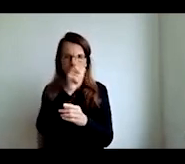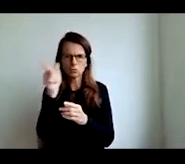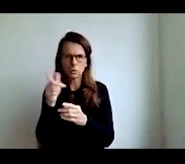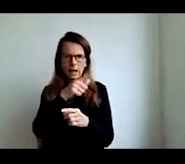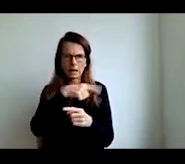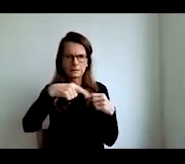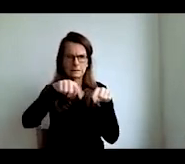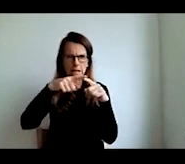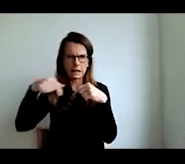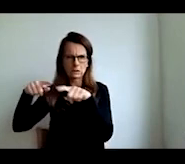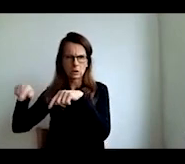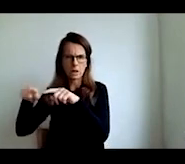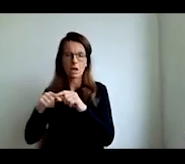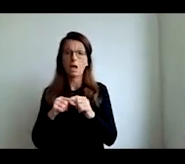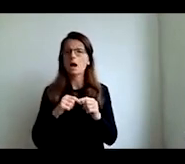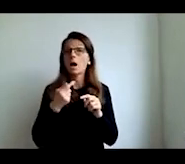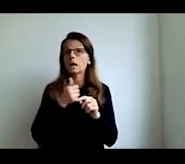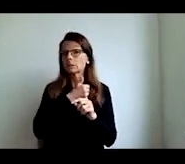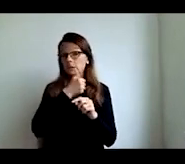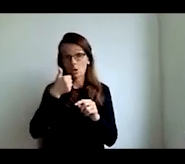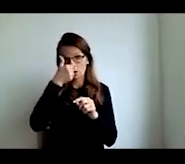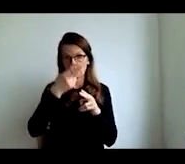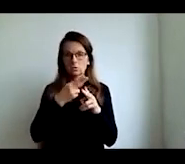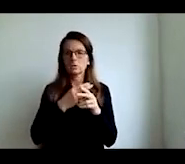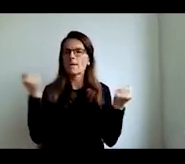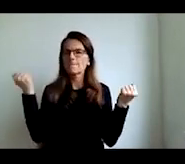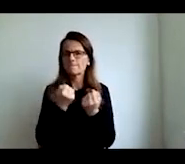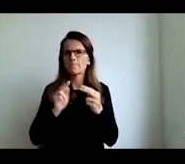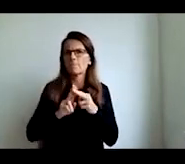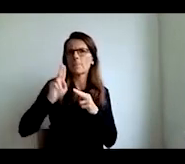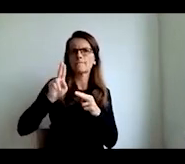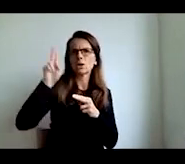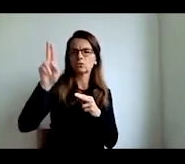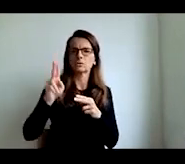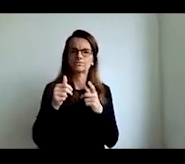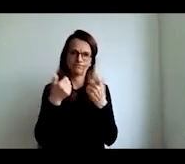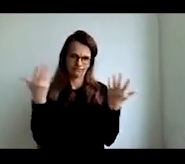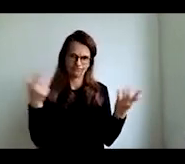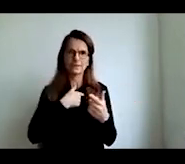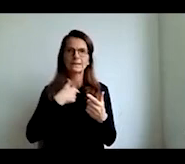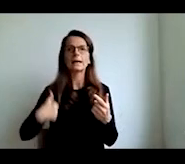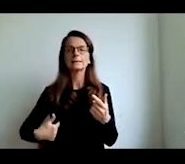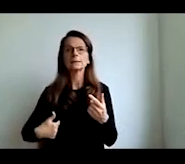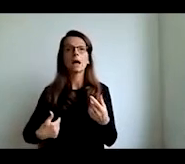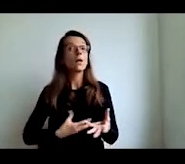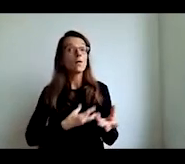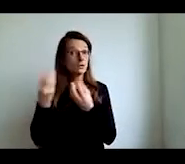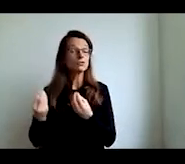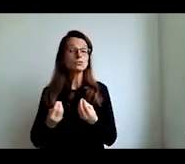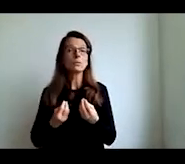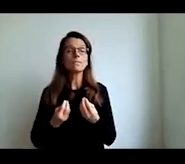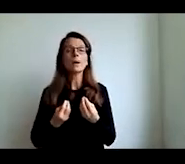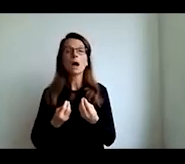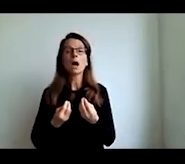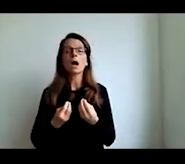in 2014 over half of global education venture capital was in the united states in 2020 china's